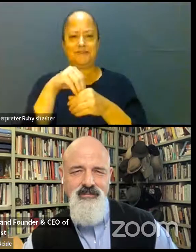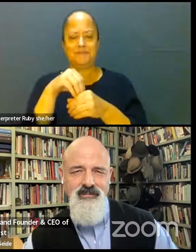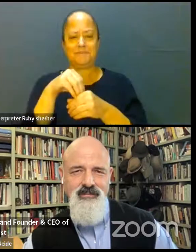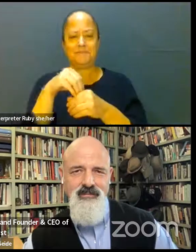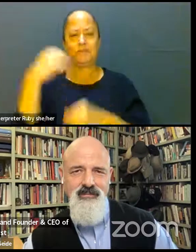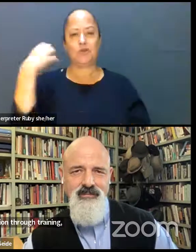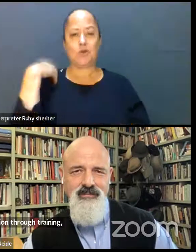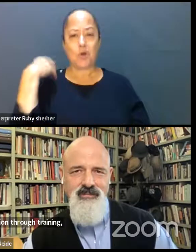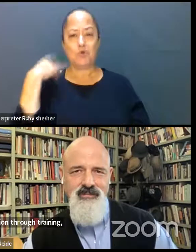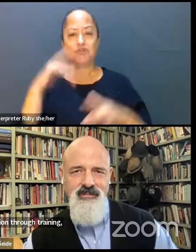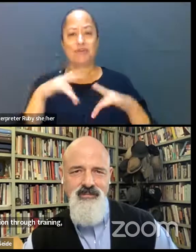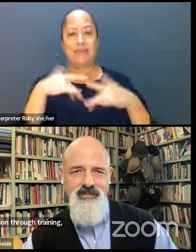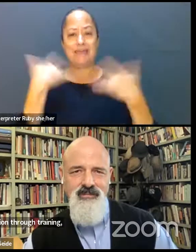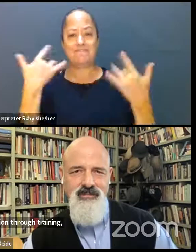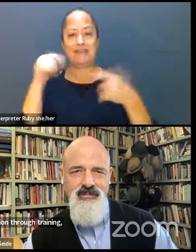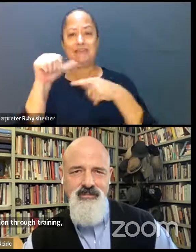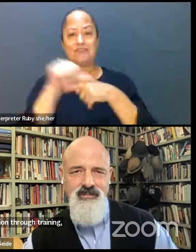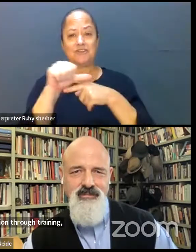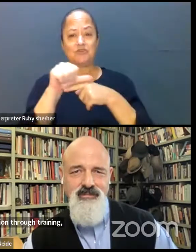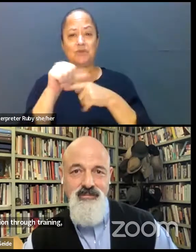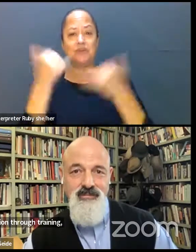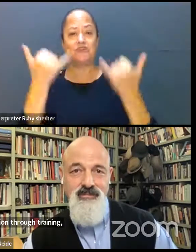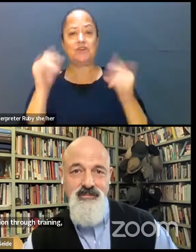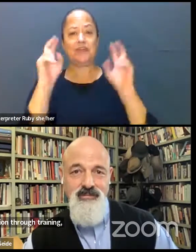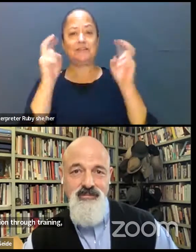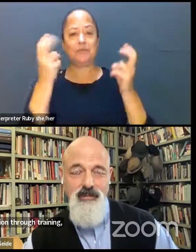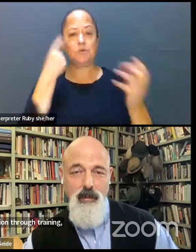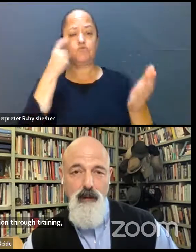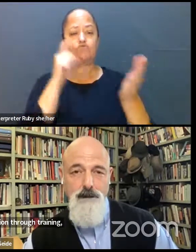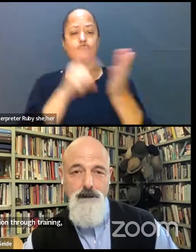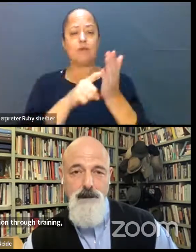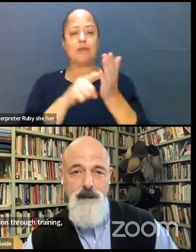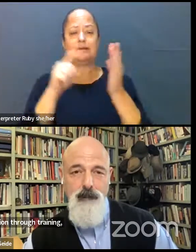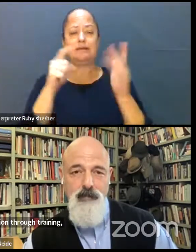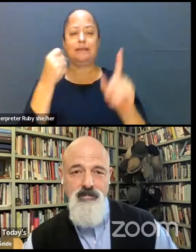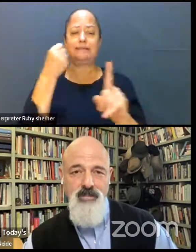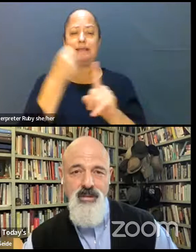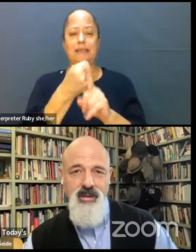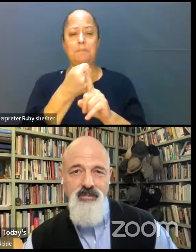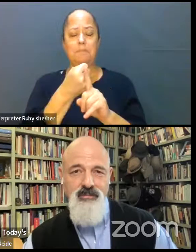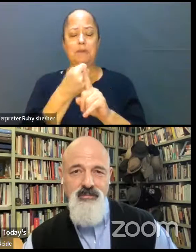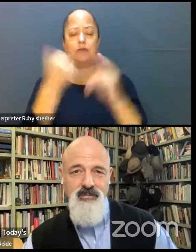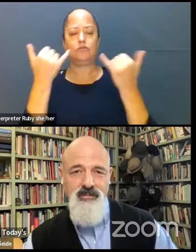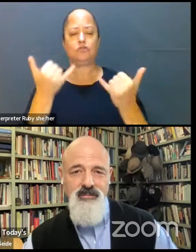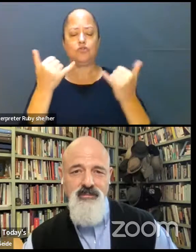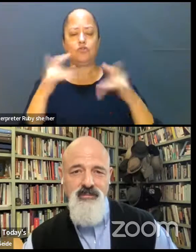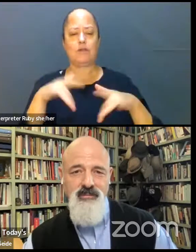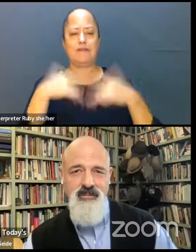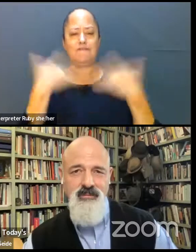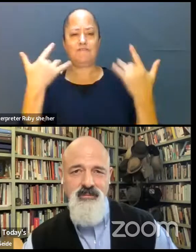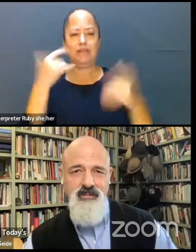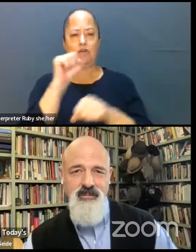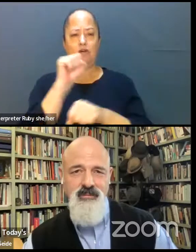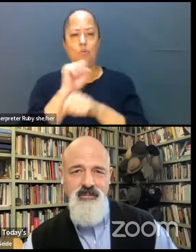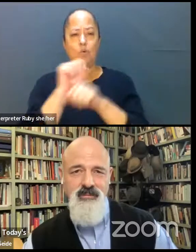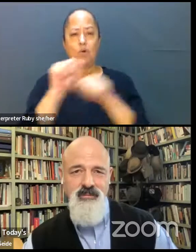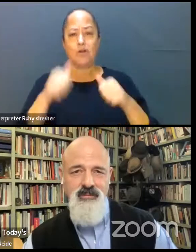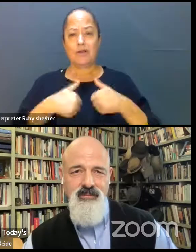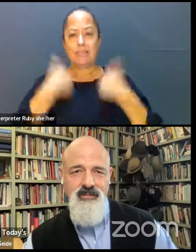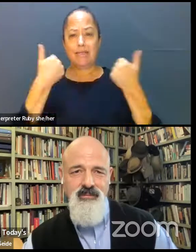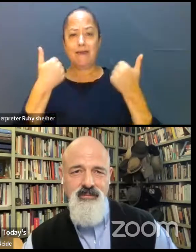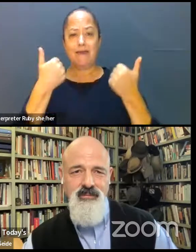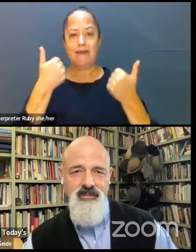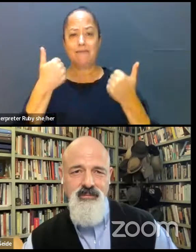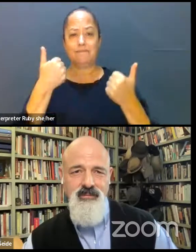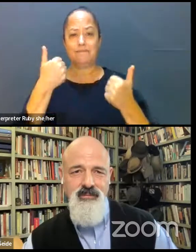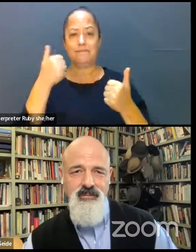So today's topic is recognizing the impact of current events on our work lives. And this is a